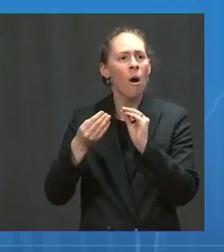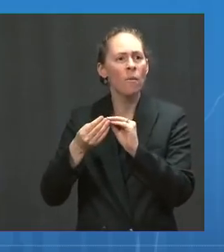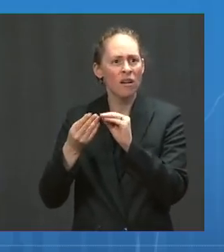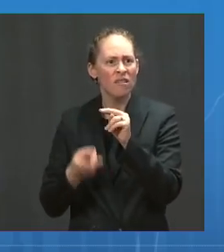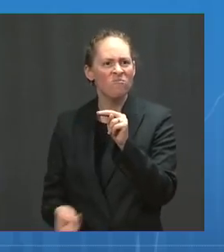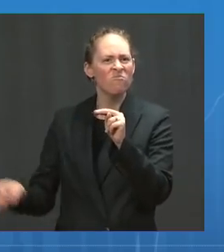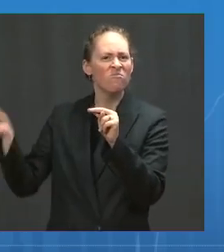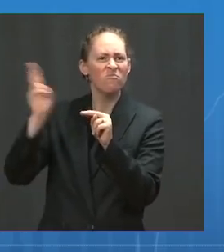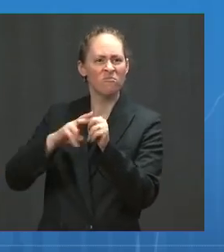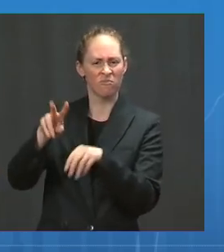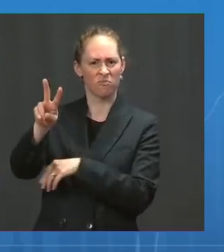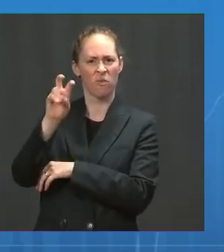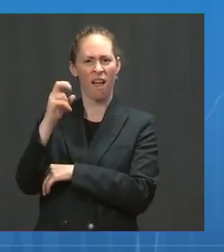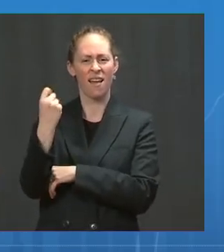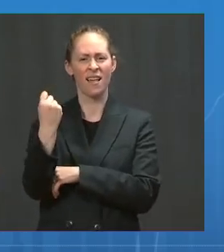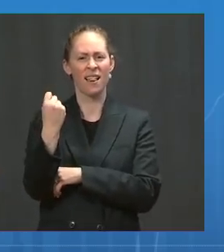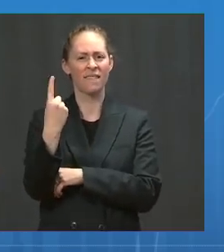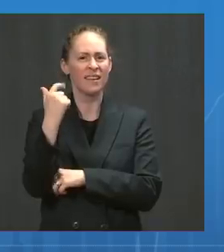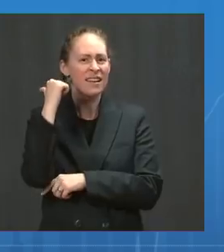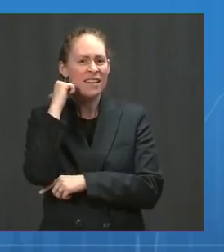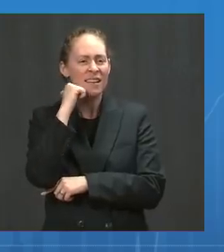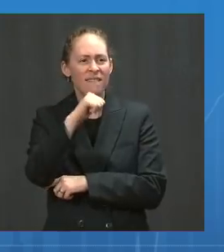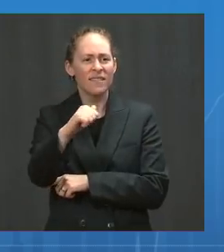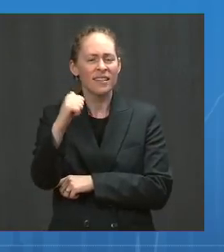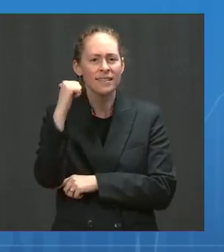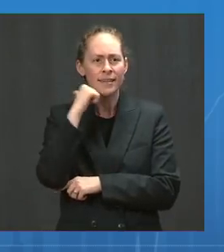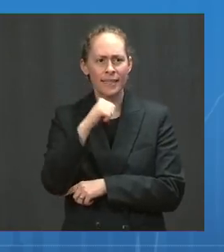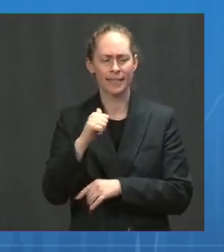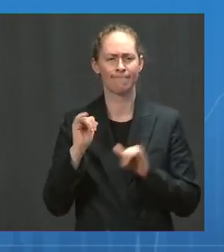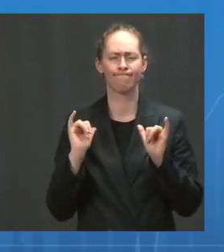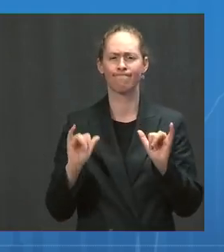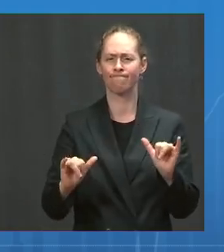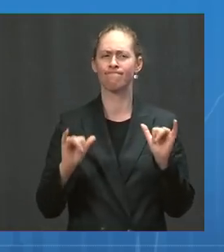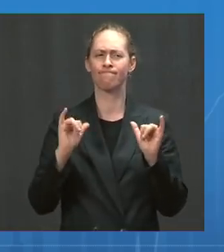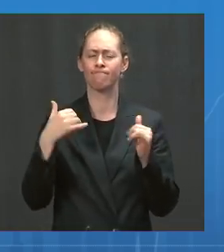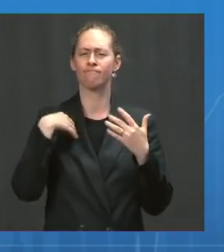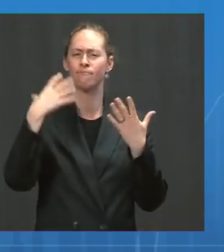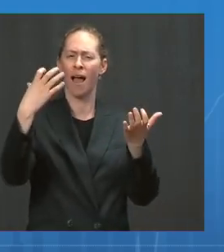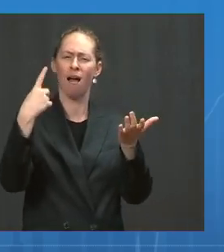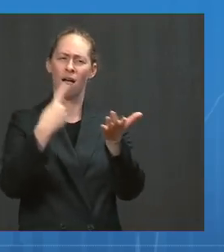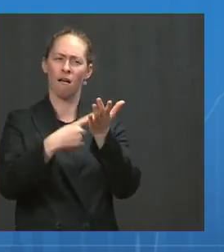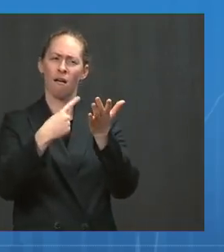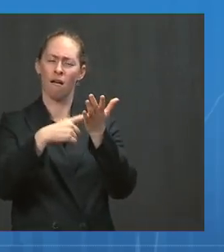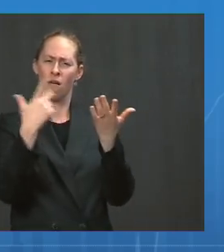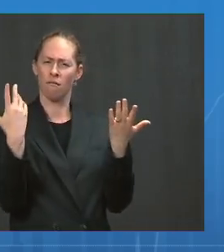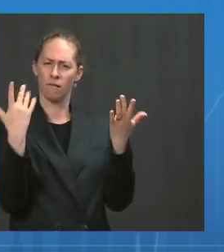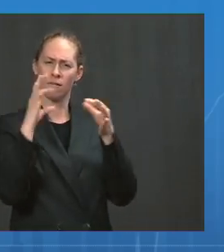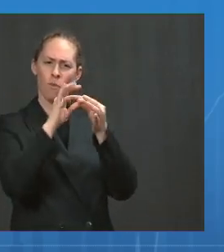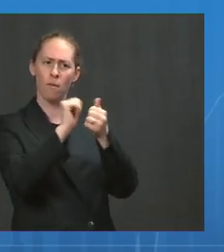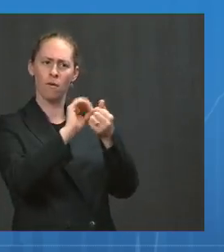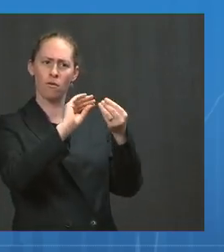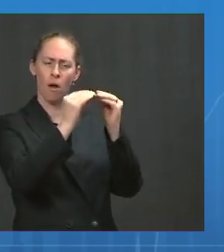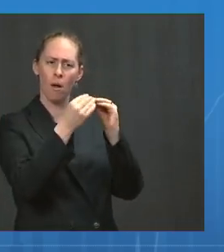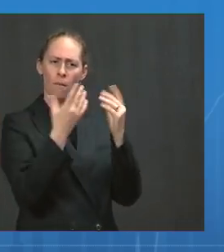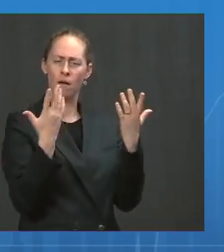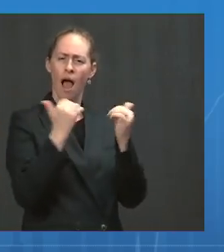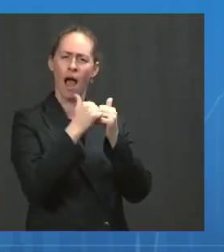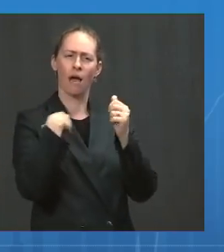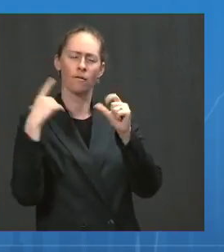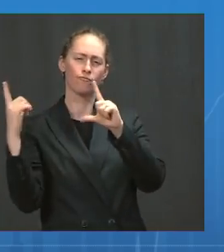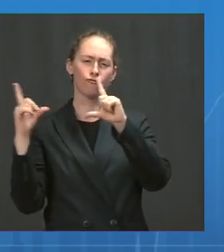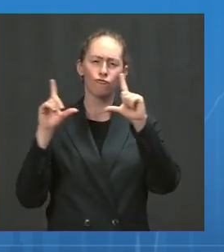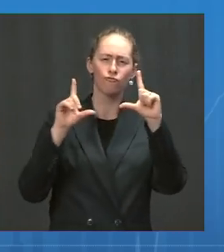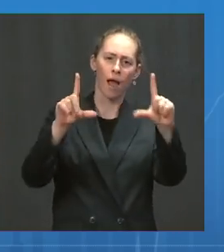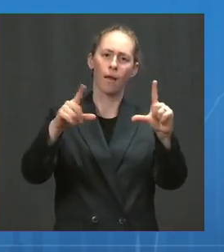Today, Dr. Fauci and I want to provide some perspective about these numbers and how we should be thinking about where we are at this